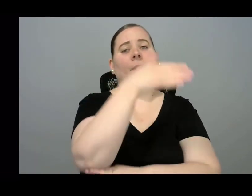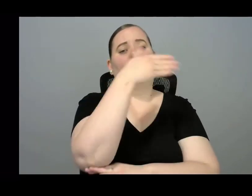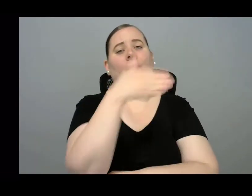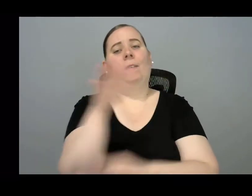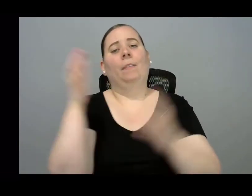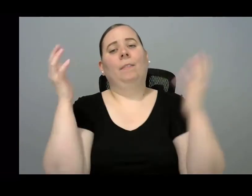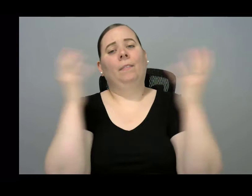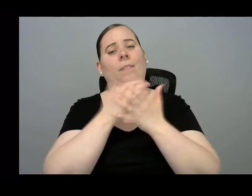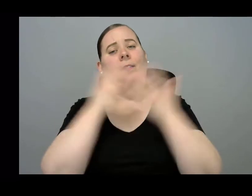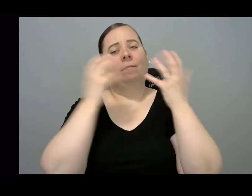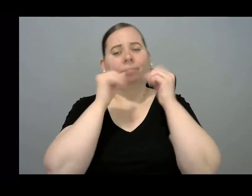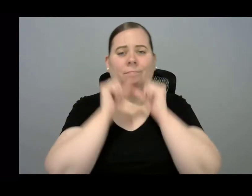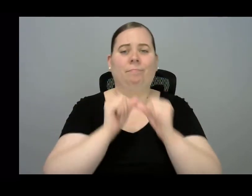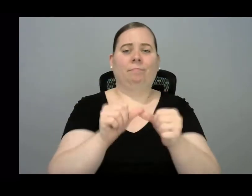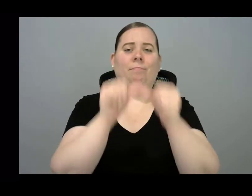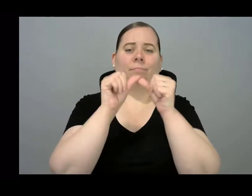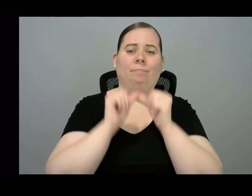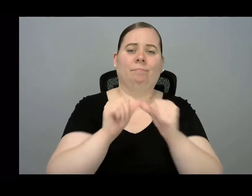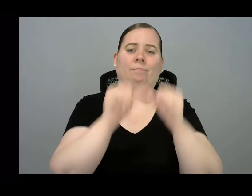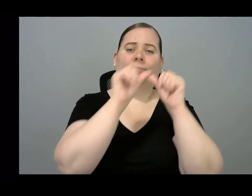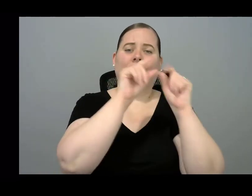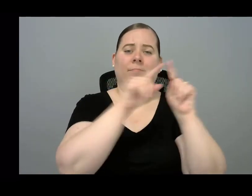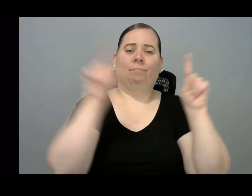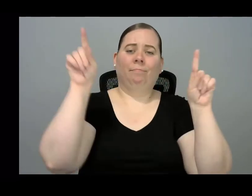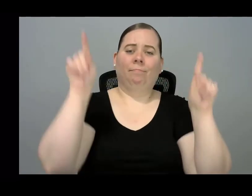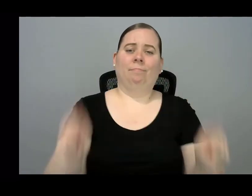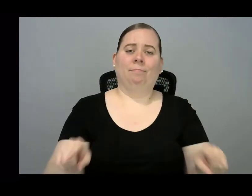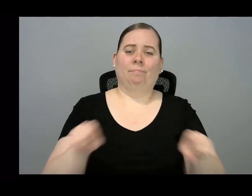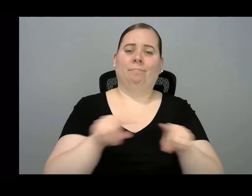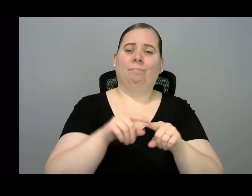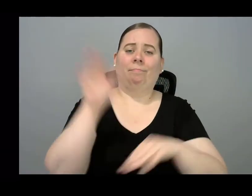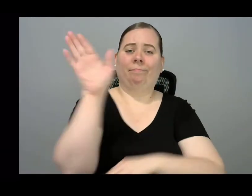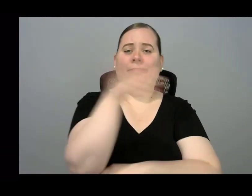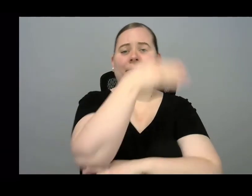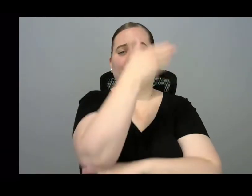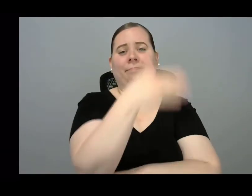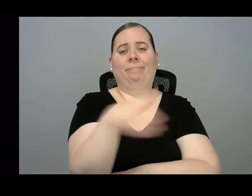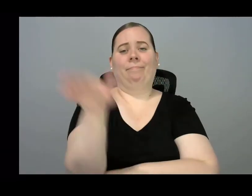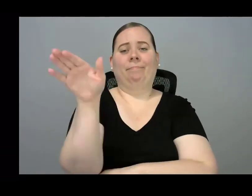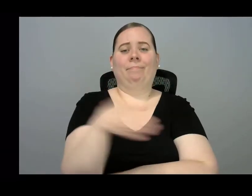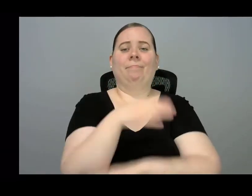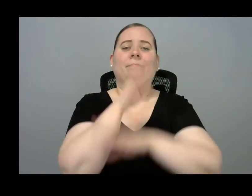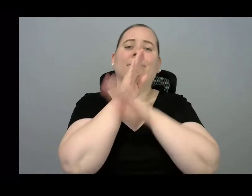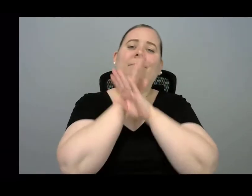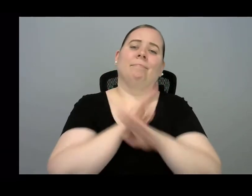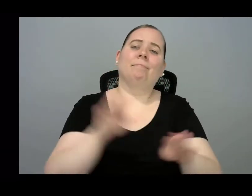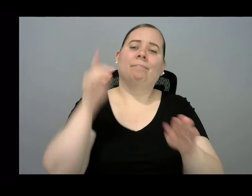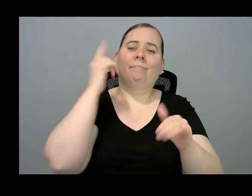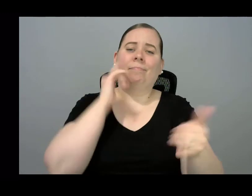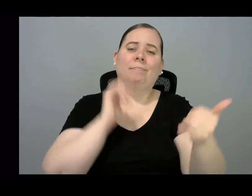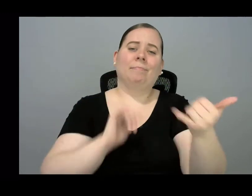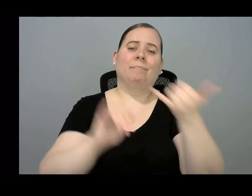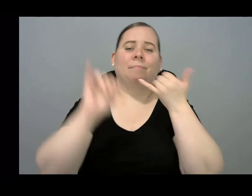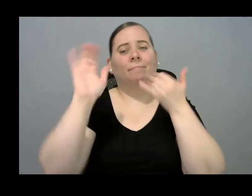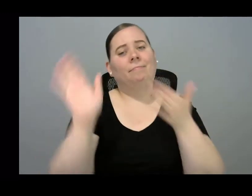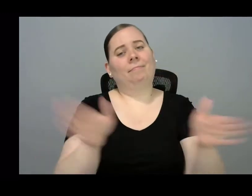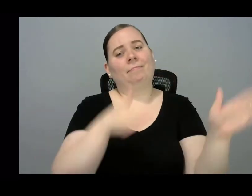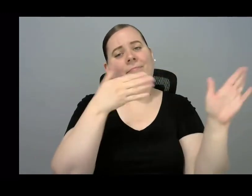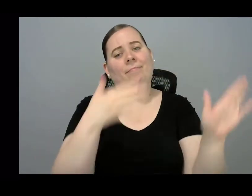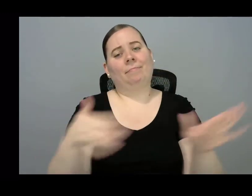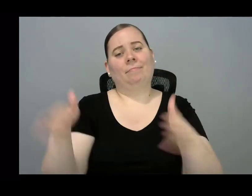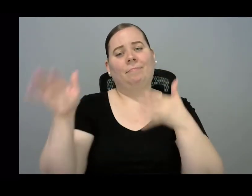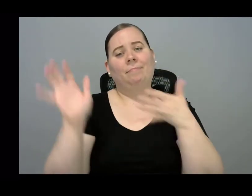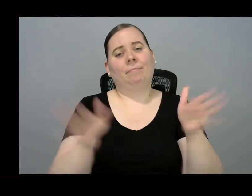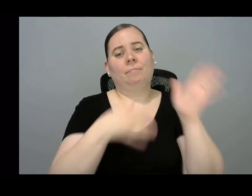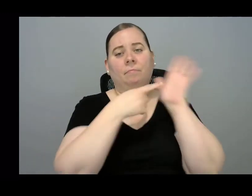You're a grand old flag, you're a high-flying flag, and forever in peace may you wave.